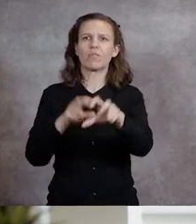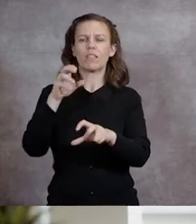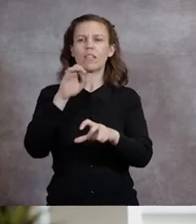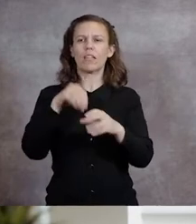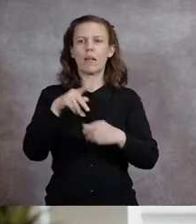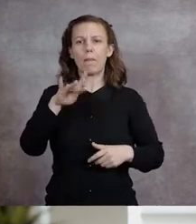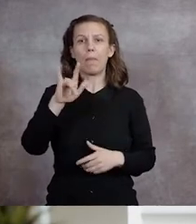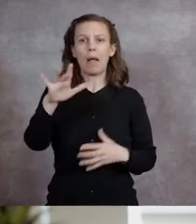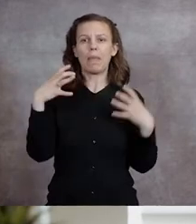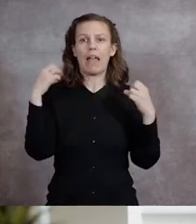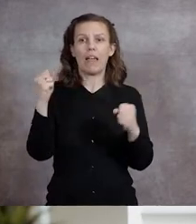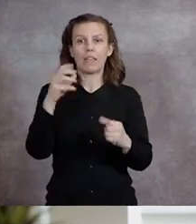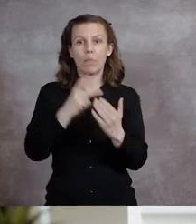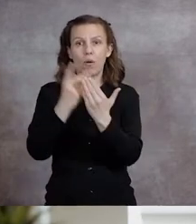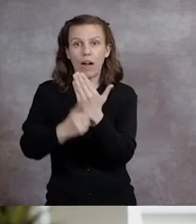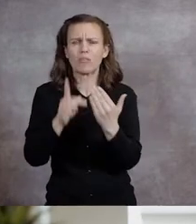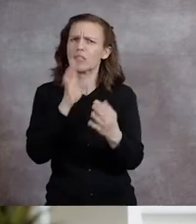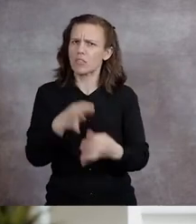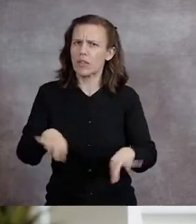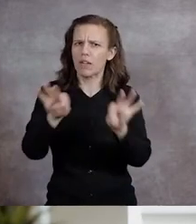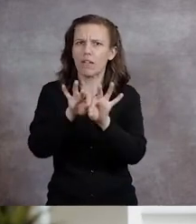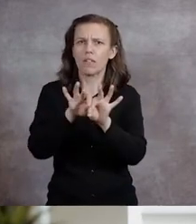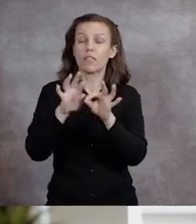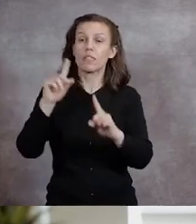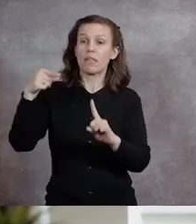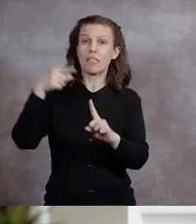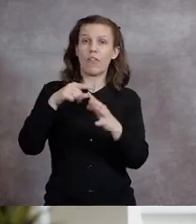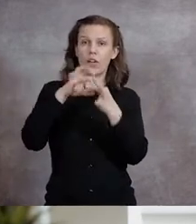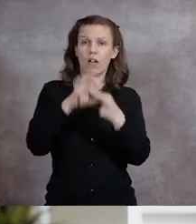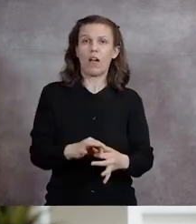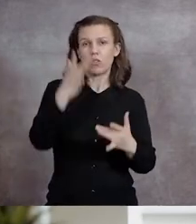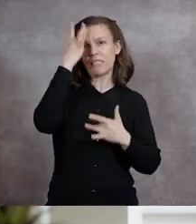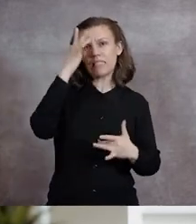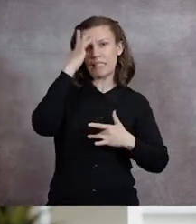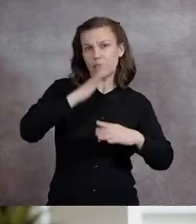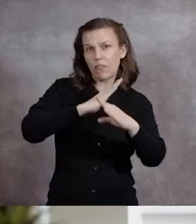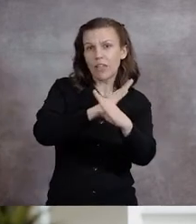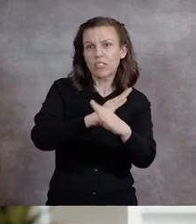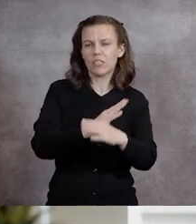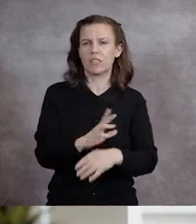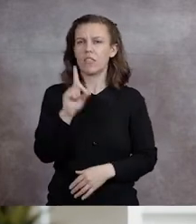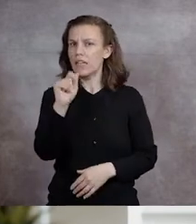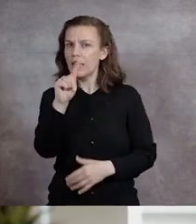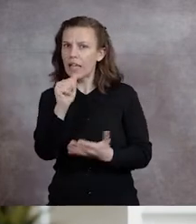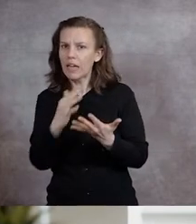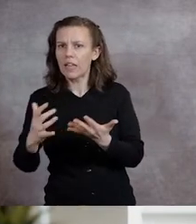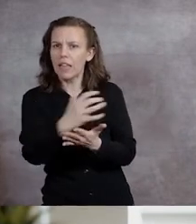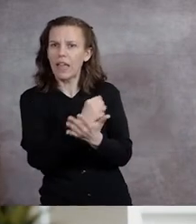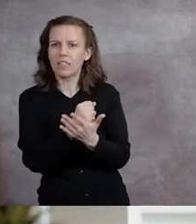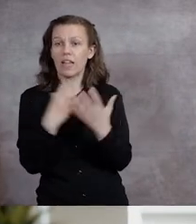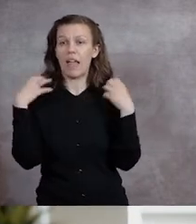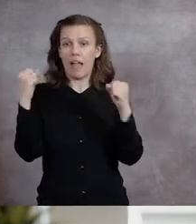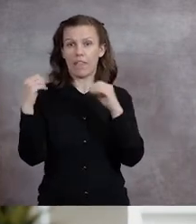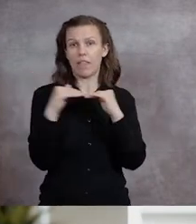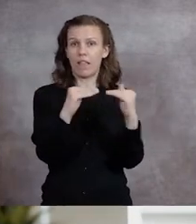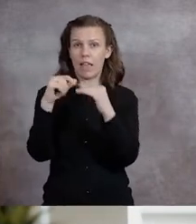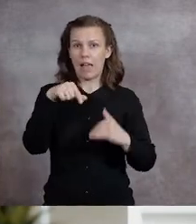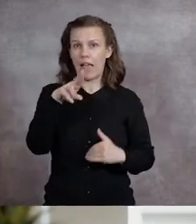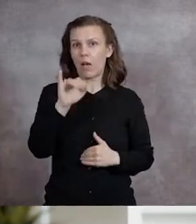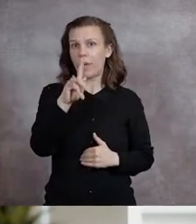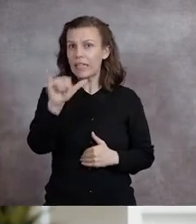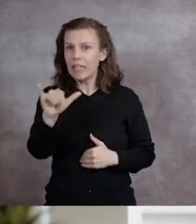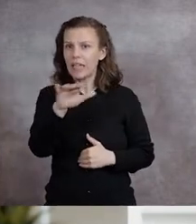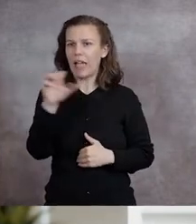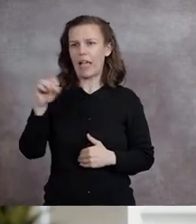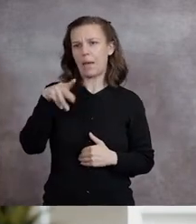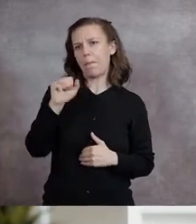and public health initiatives are critical, particularly in regard to disease prevention, data collection, health equity,